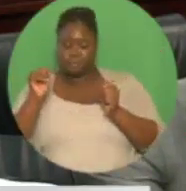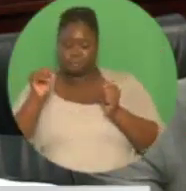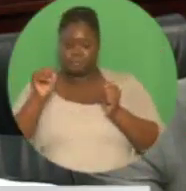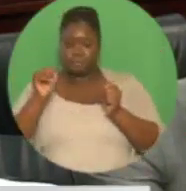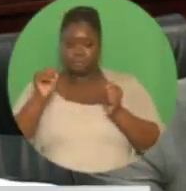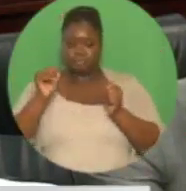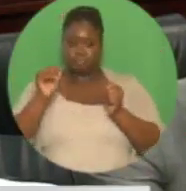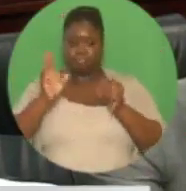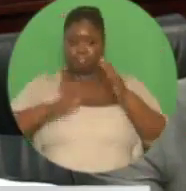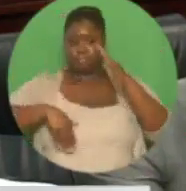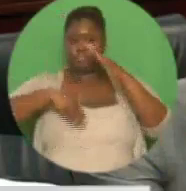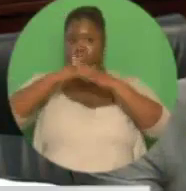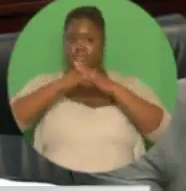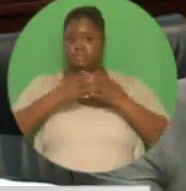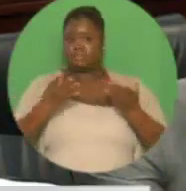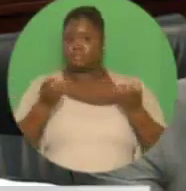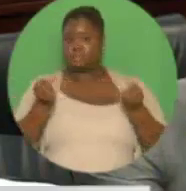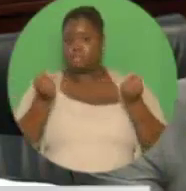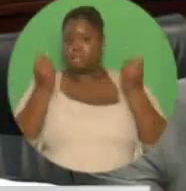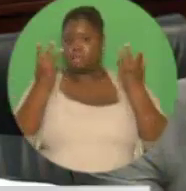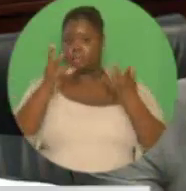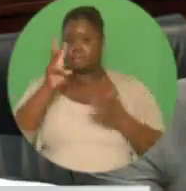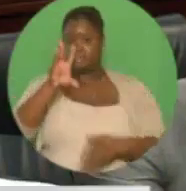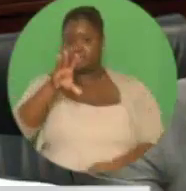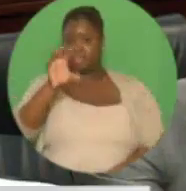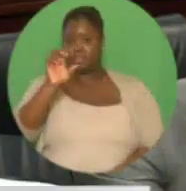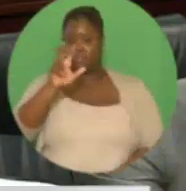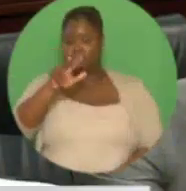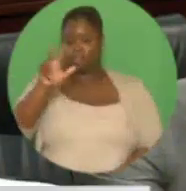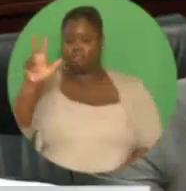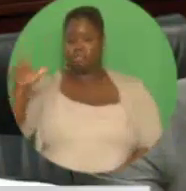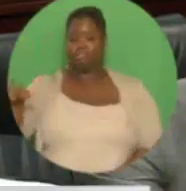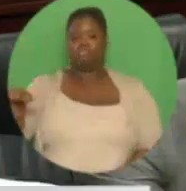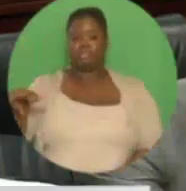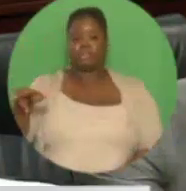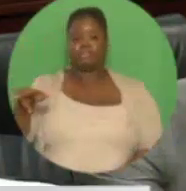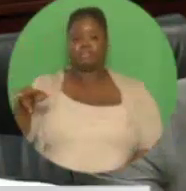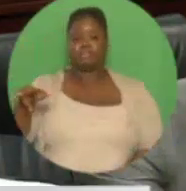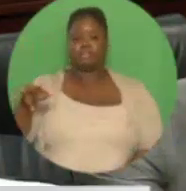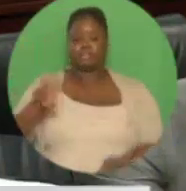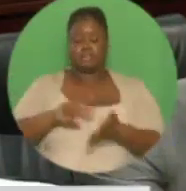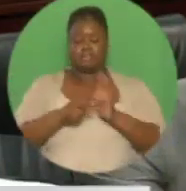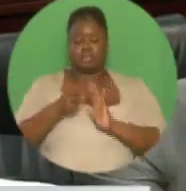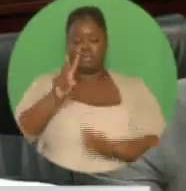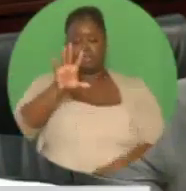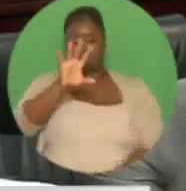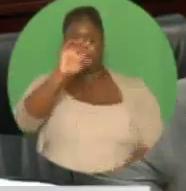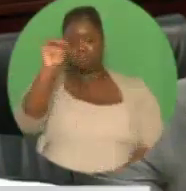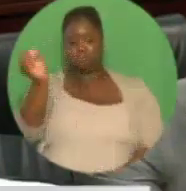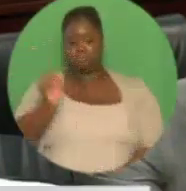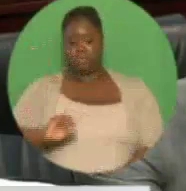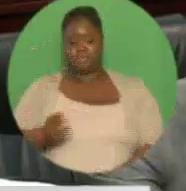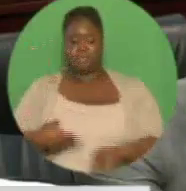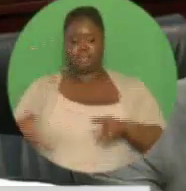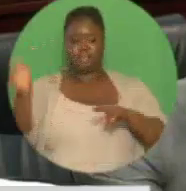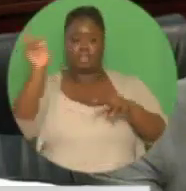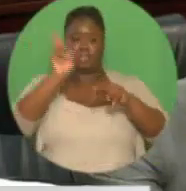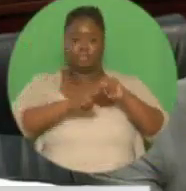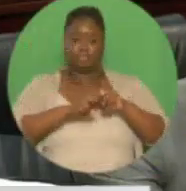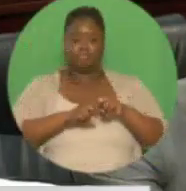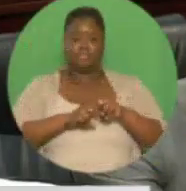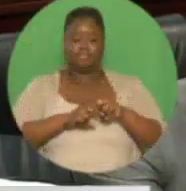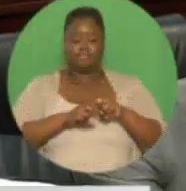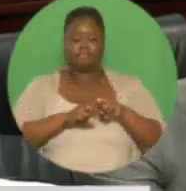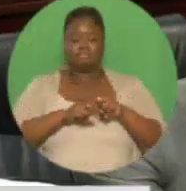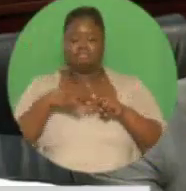to 683 by June 2018. This represents an increase of 25 percent in arrivals, bringing